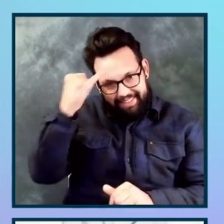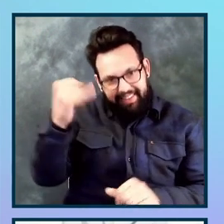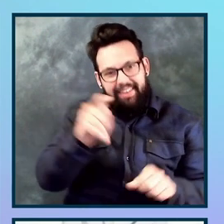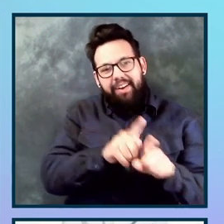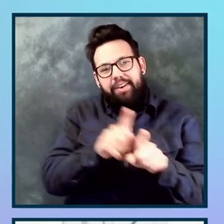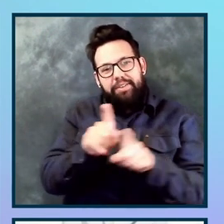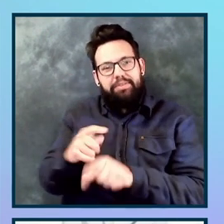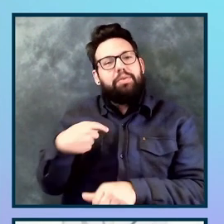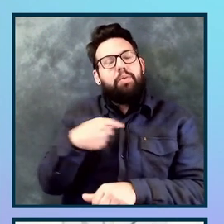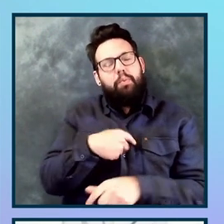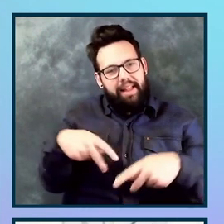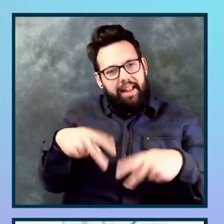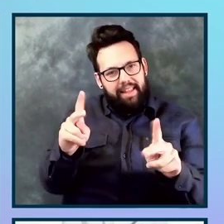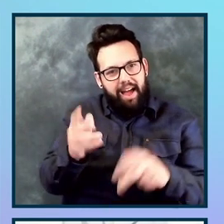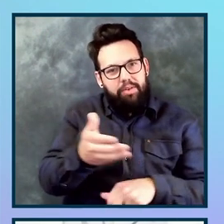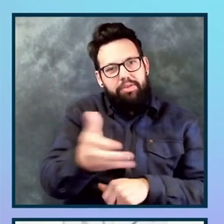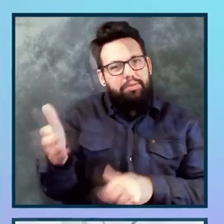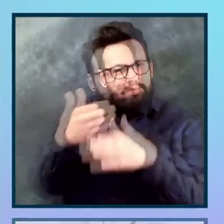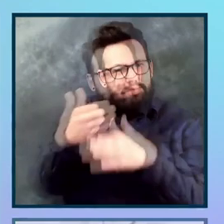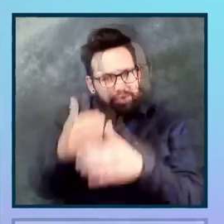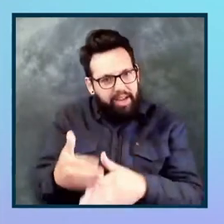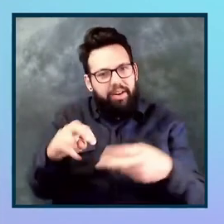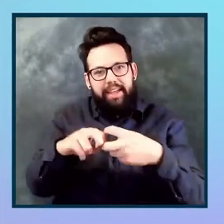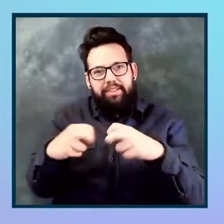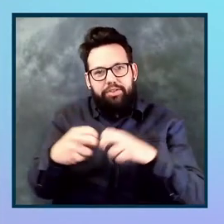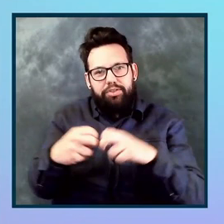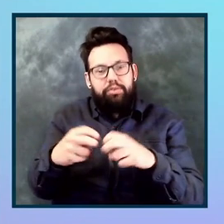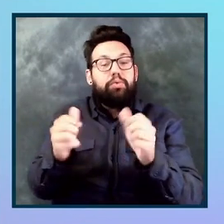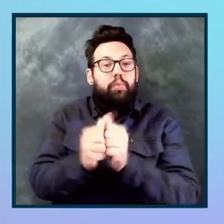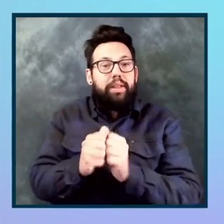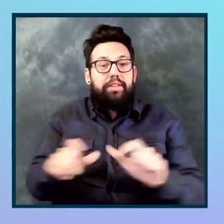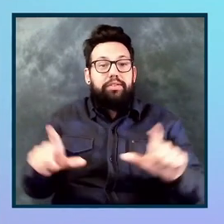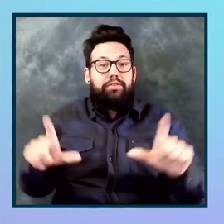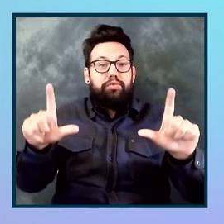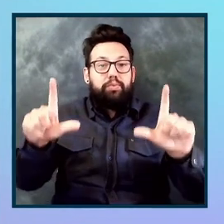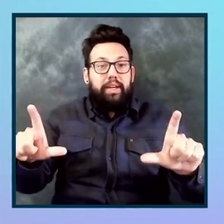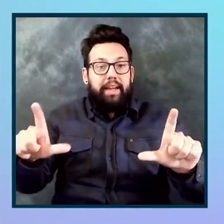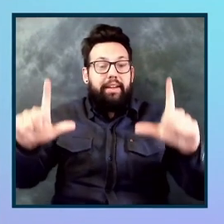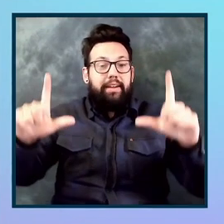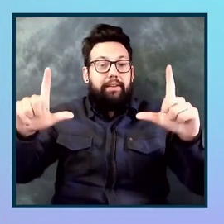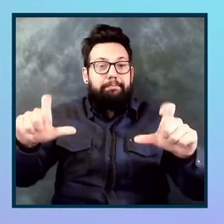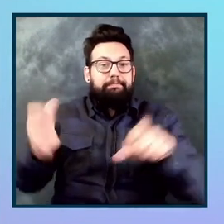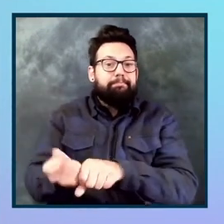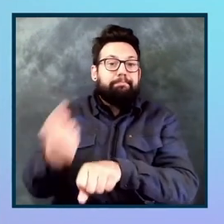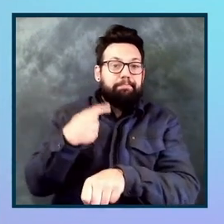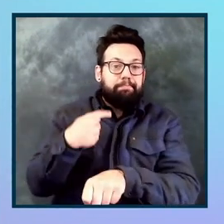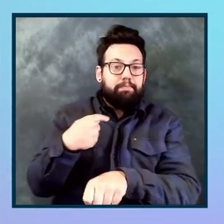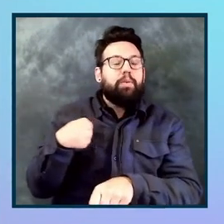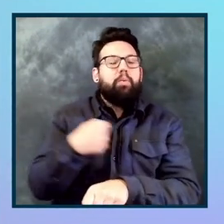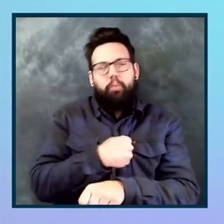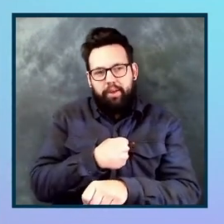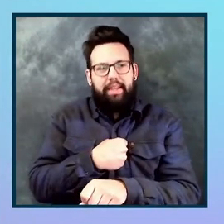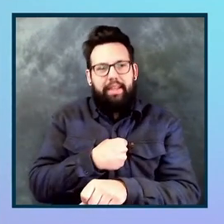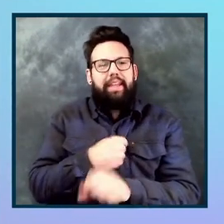allow you to share issues along with screenshots. So you know exactly where the issue resides. And we're going to show that as well.